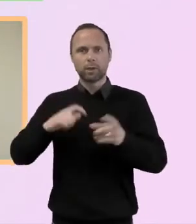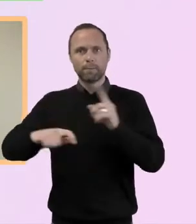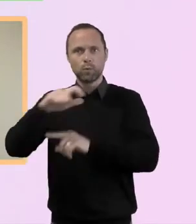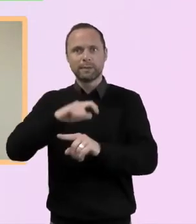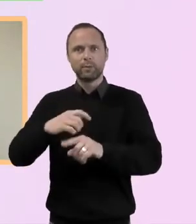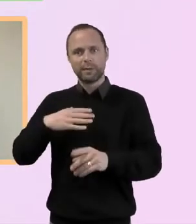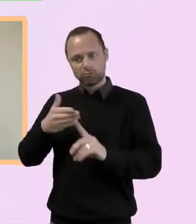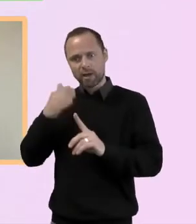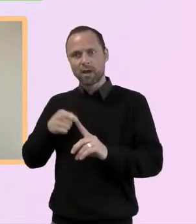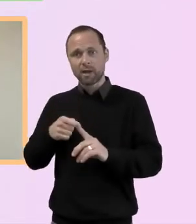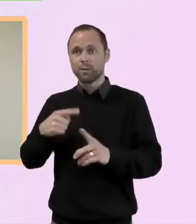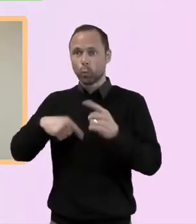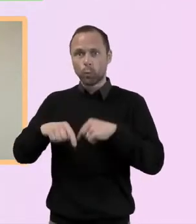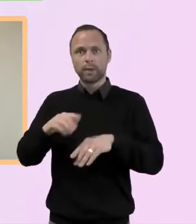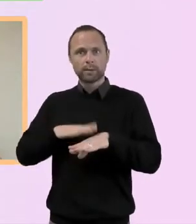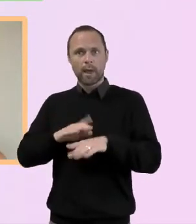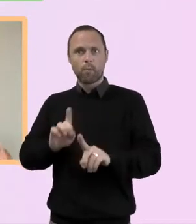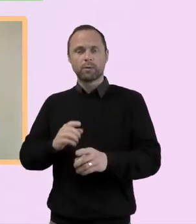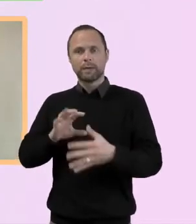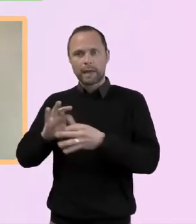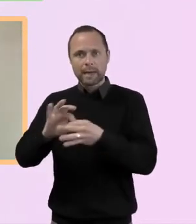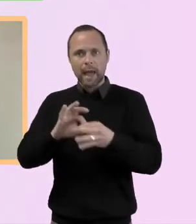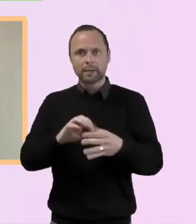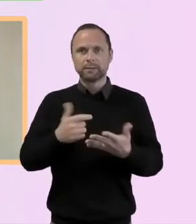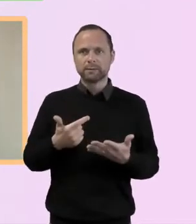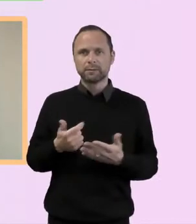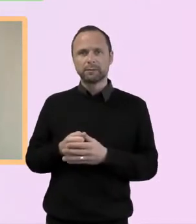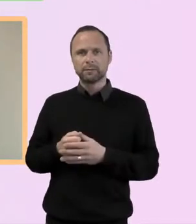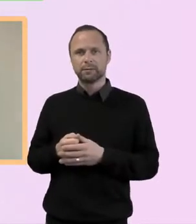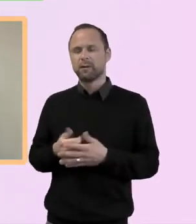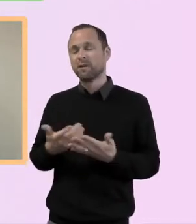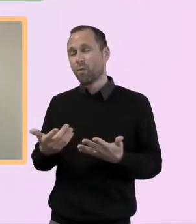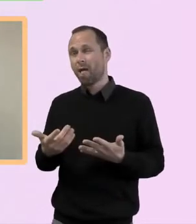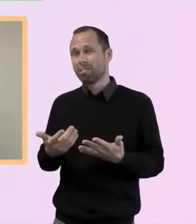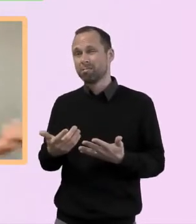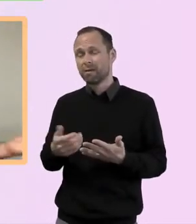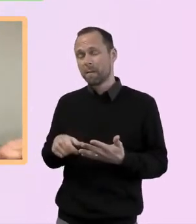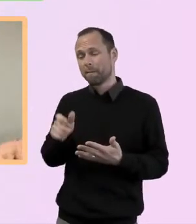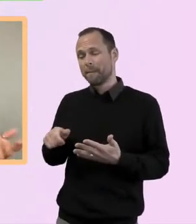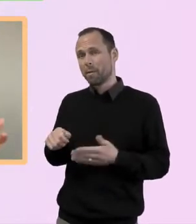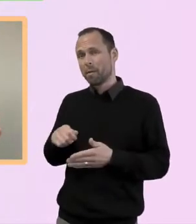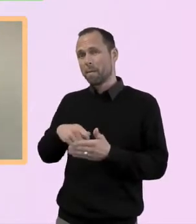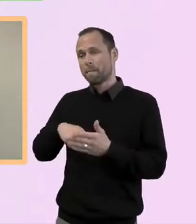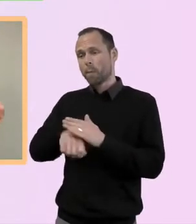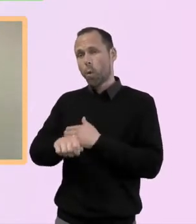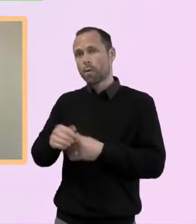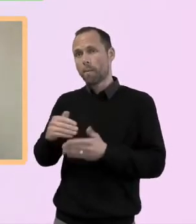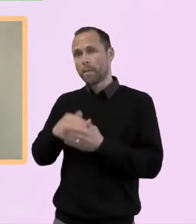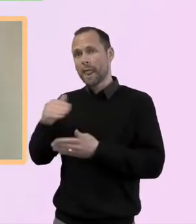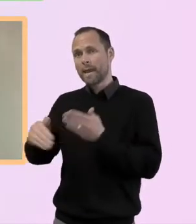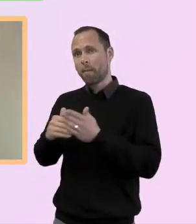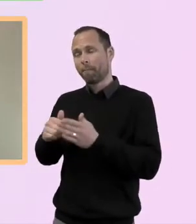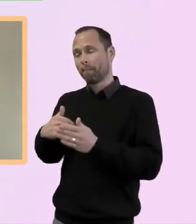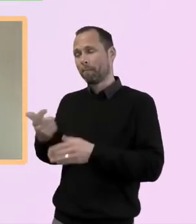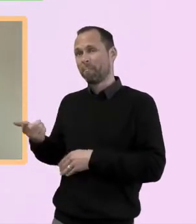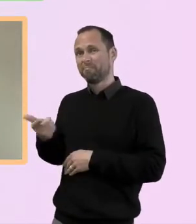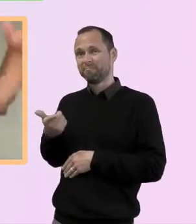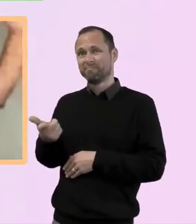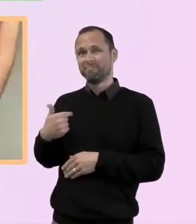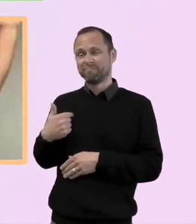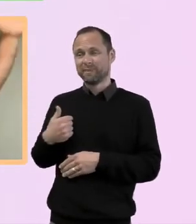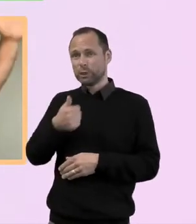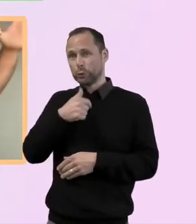I guess as the millennial, and maybe representing the Gen Zs, you know, our phones, our Instagrams are, well, probably not, you know, for all, but Instagram, you know,